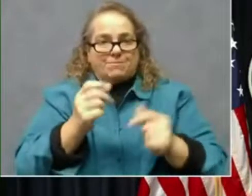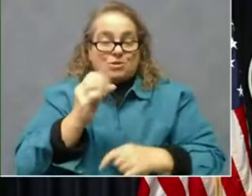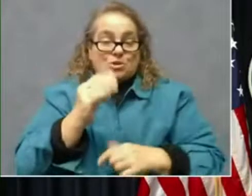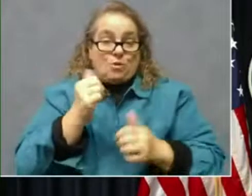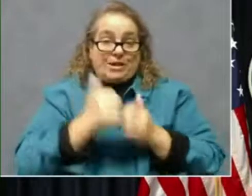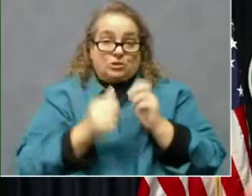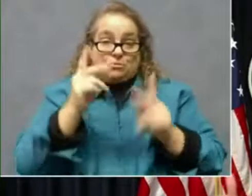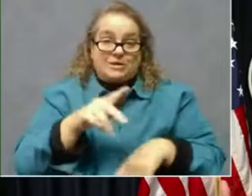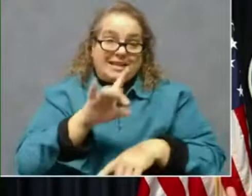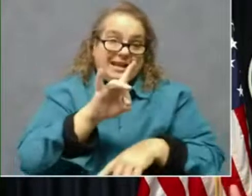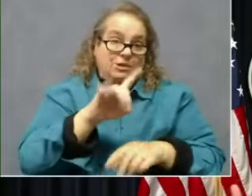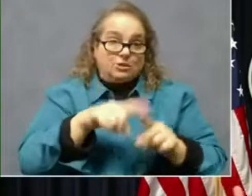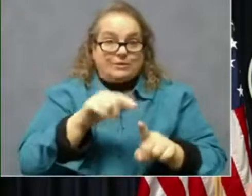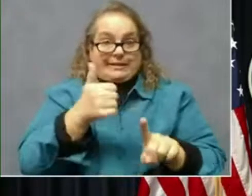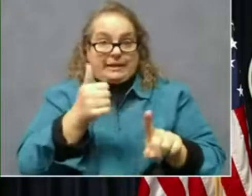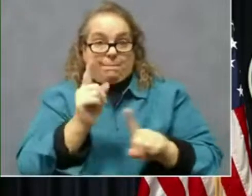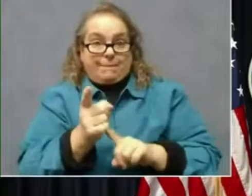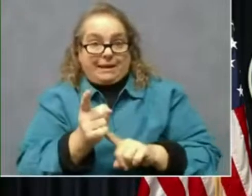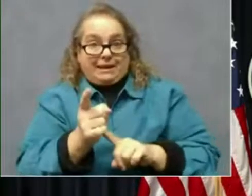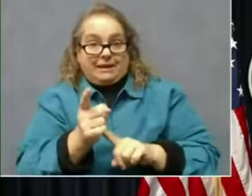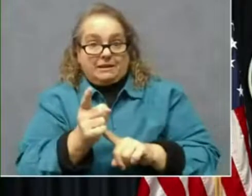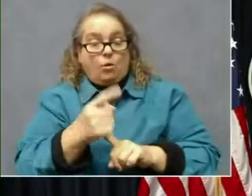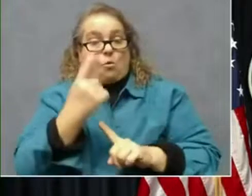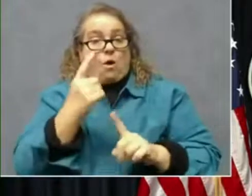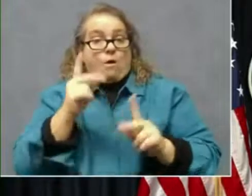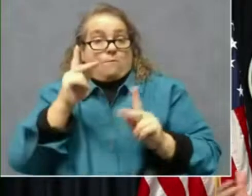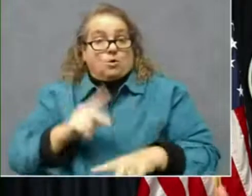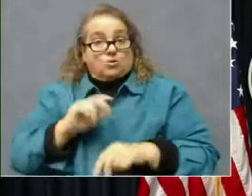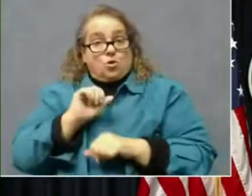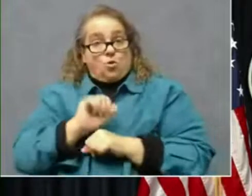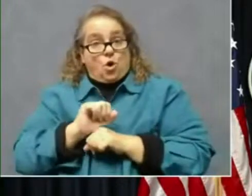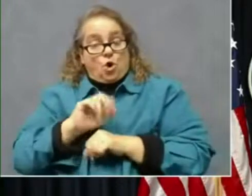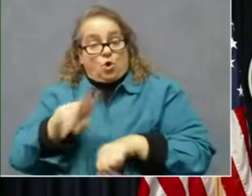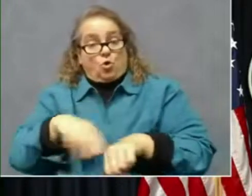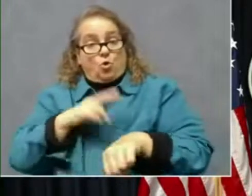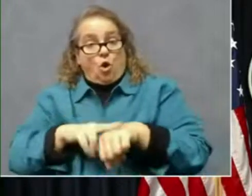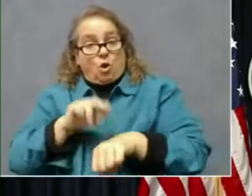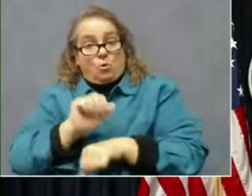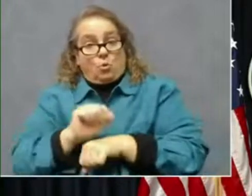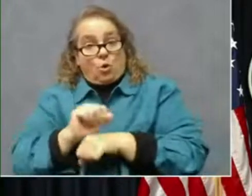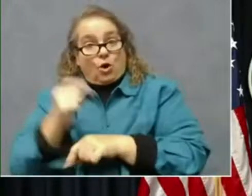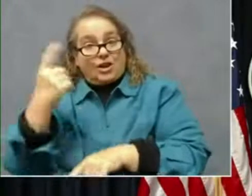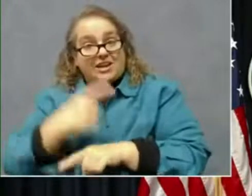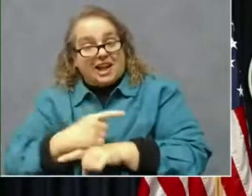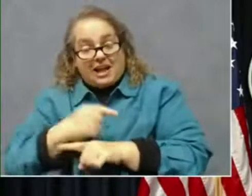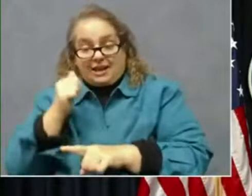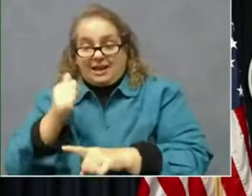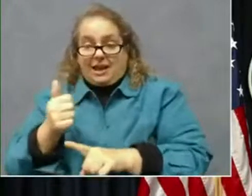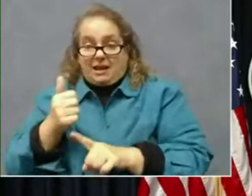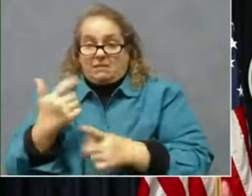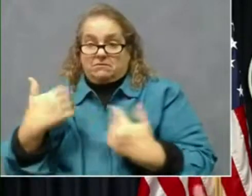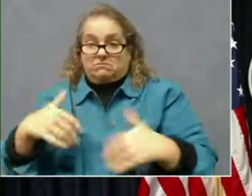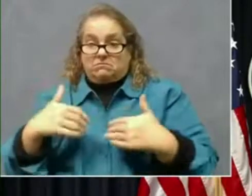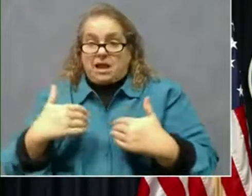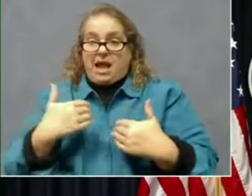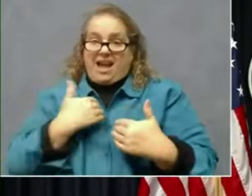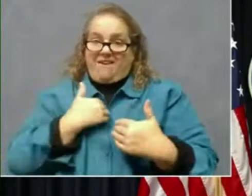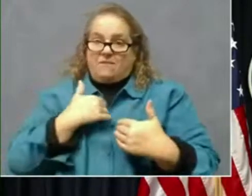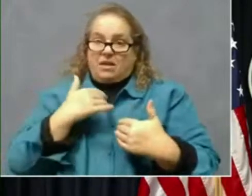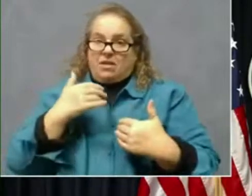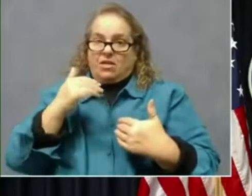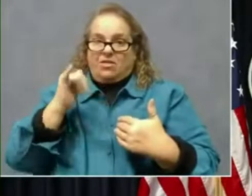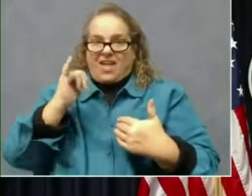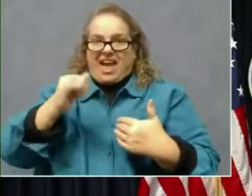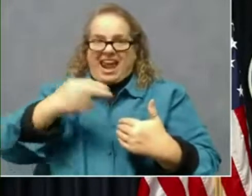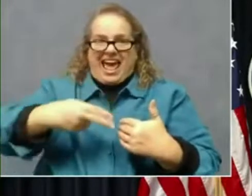least, that one person working a normal workday can hit the type of numbers that we need to hit